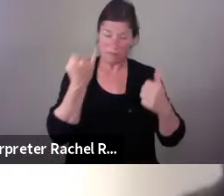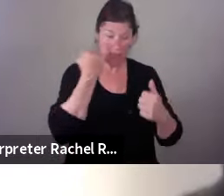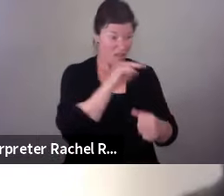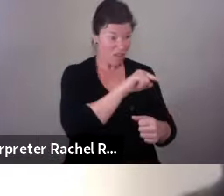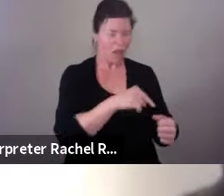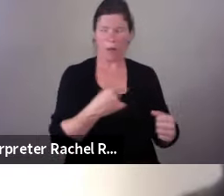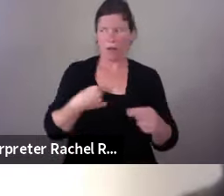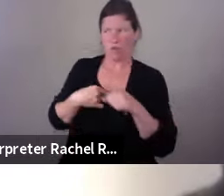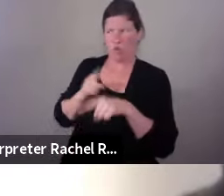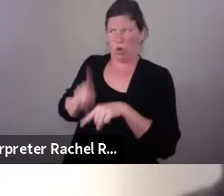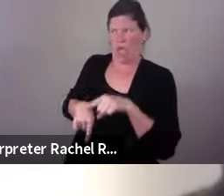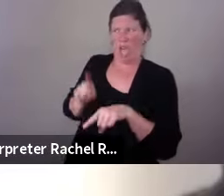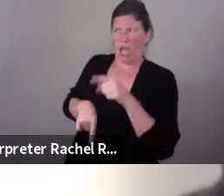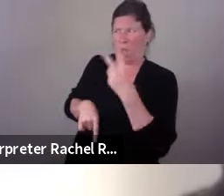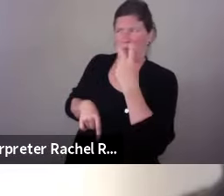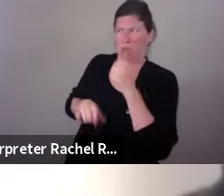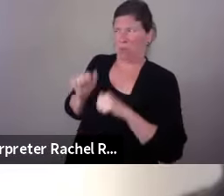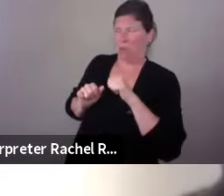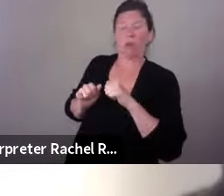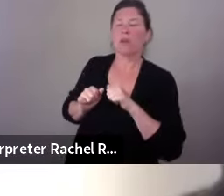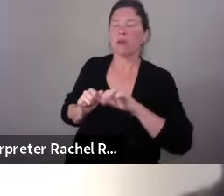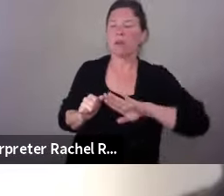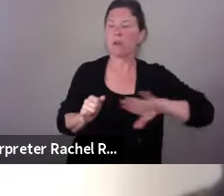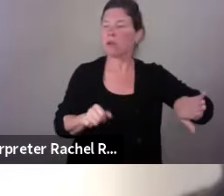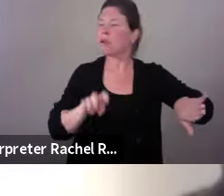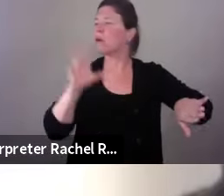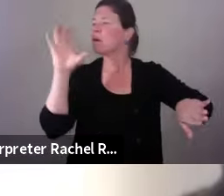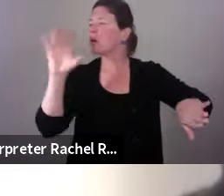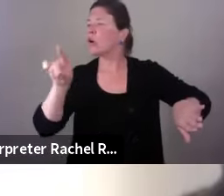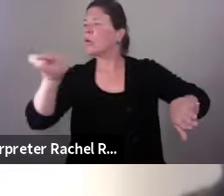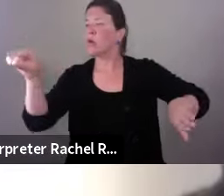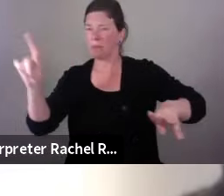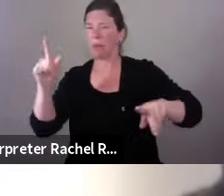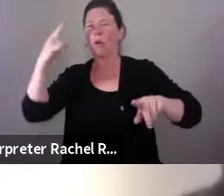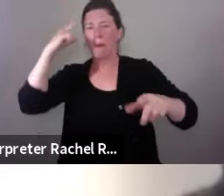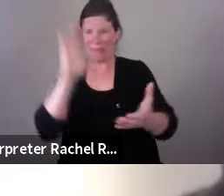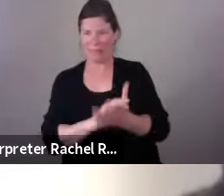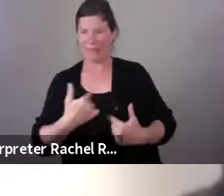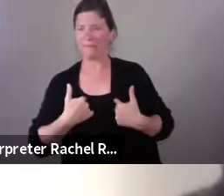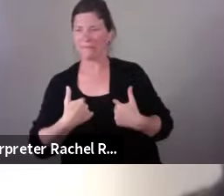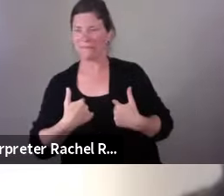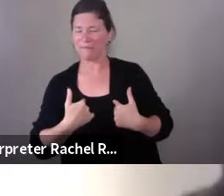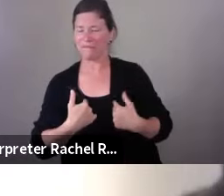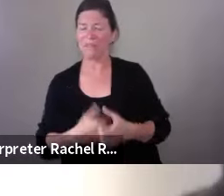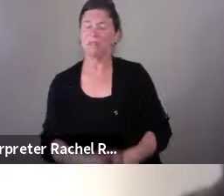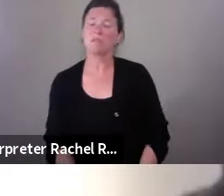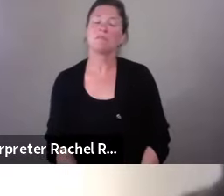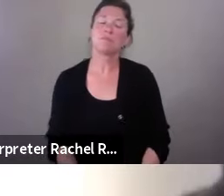And that doesn't have to be people that are paid for a living to do that either. It can be people who are